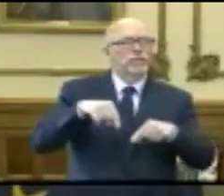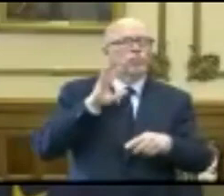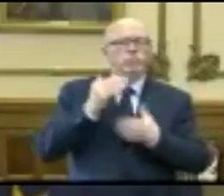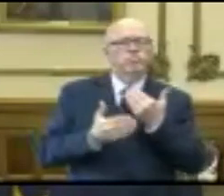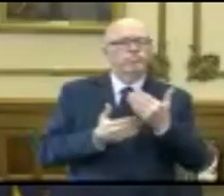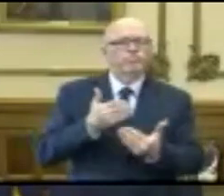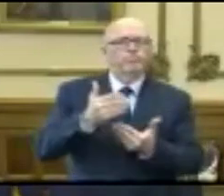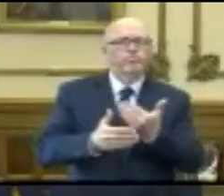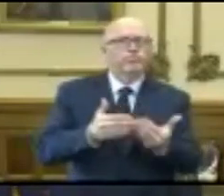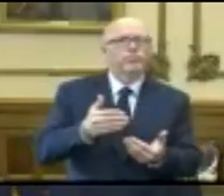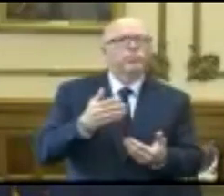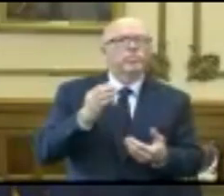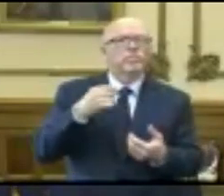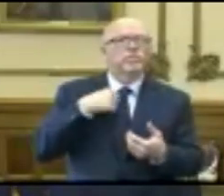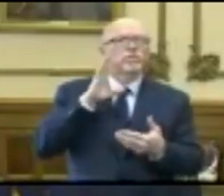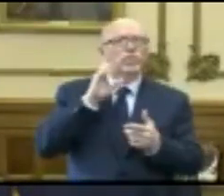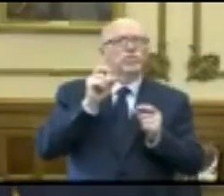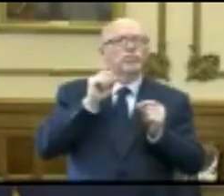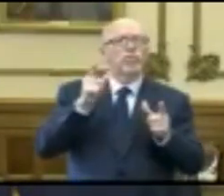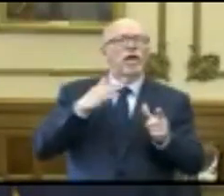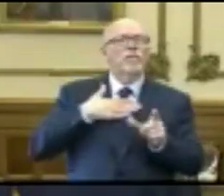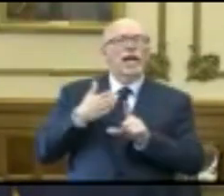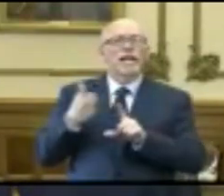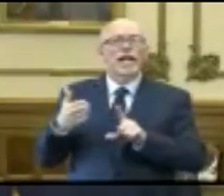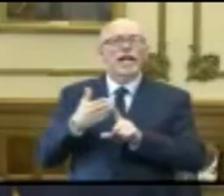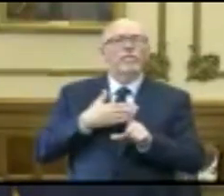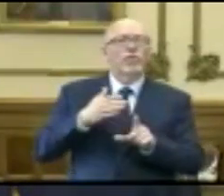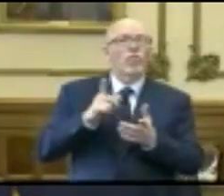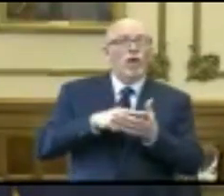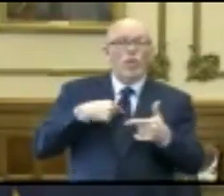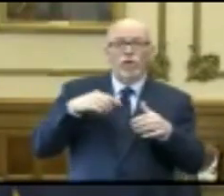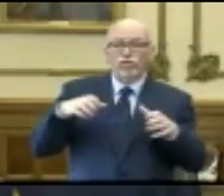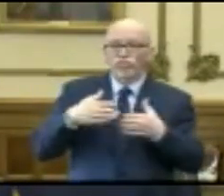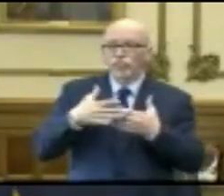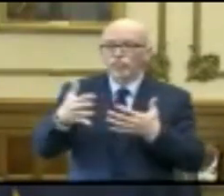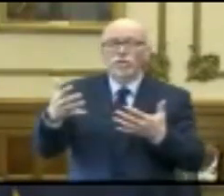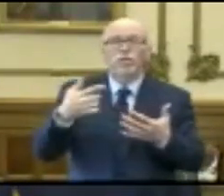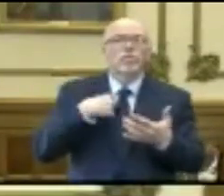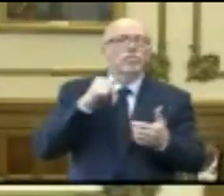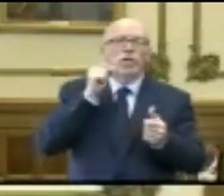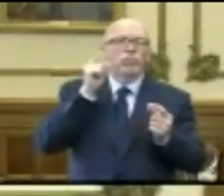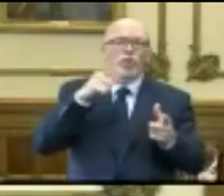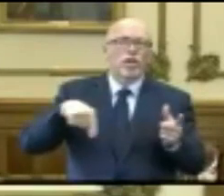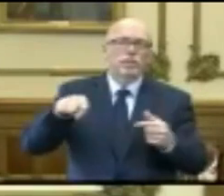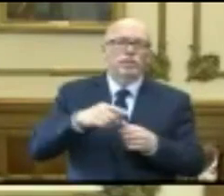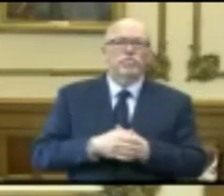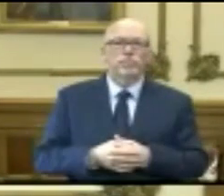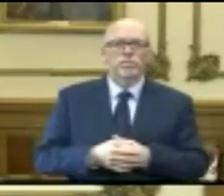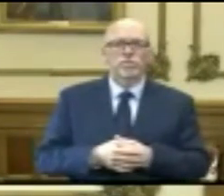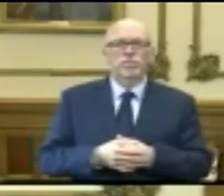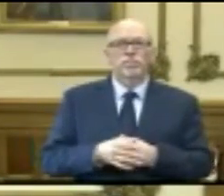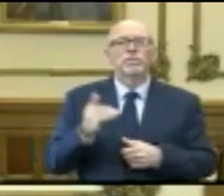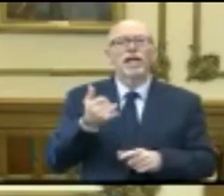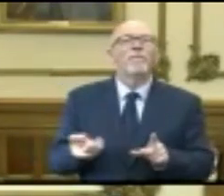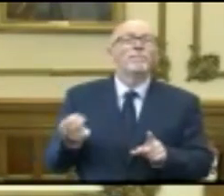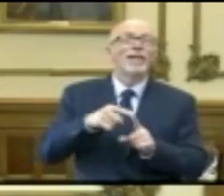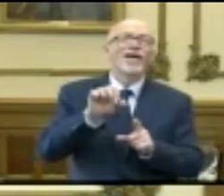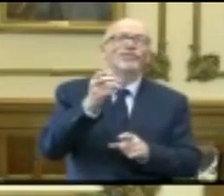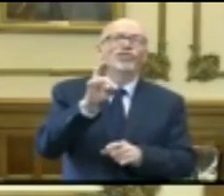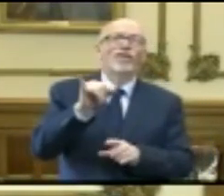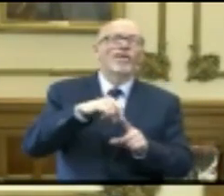not surprise my neighboring states by actions that we take in the future as well. We'll go back to Sherry now.